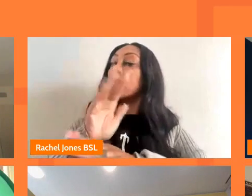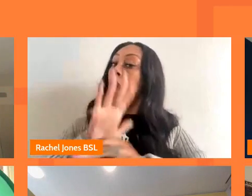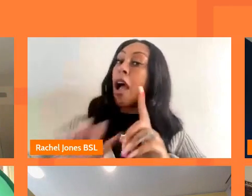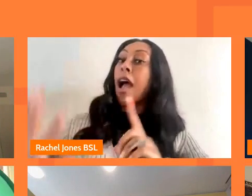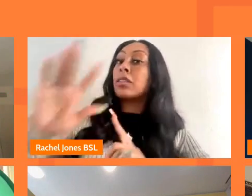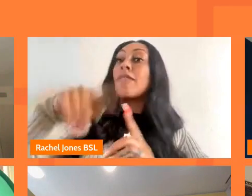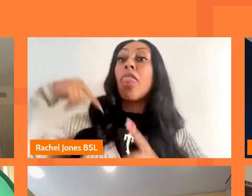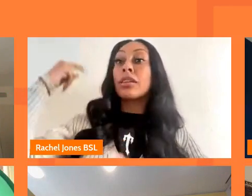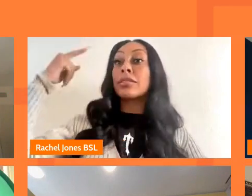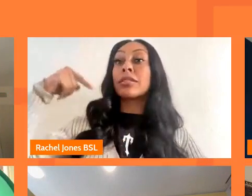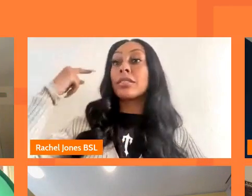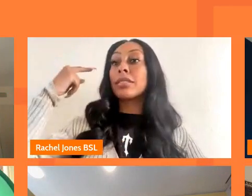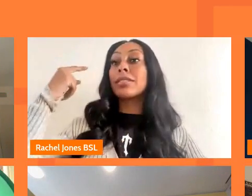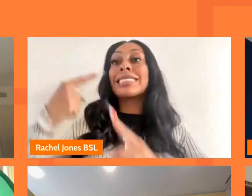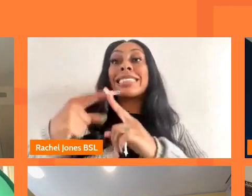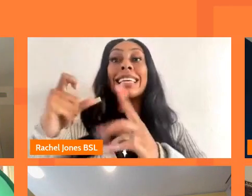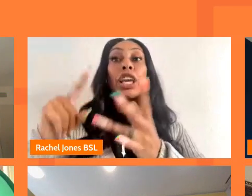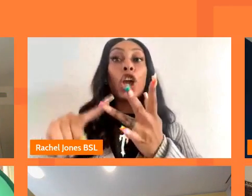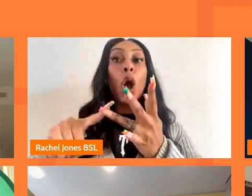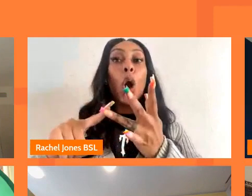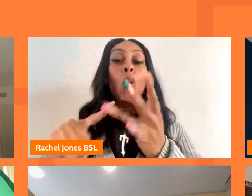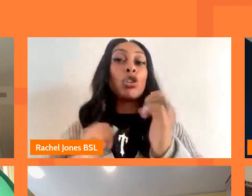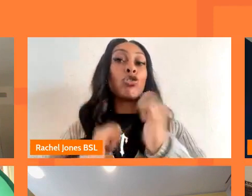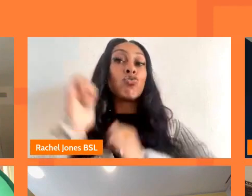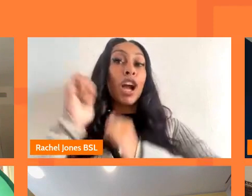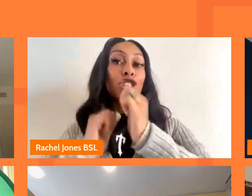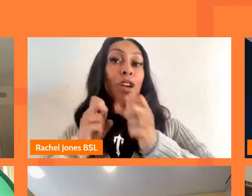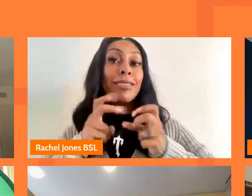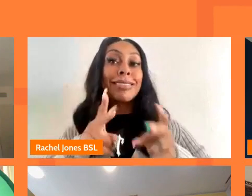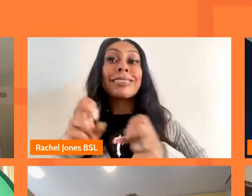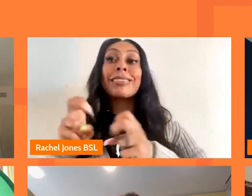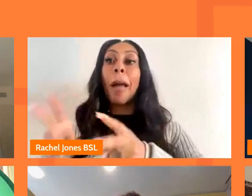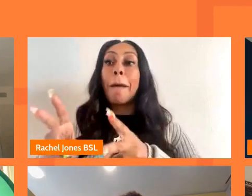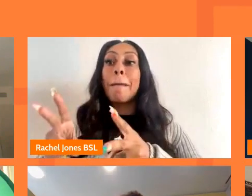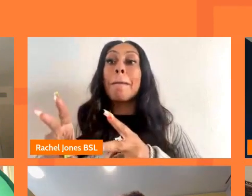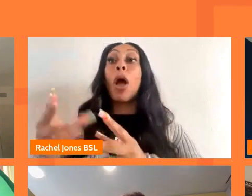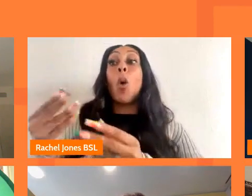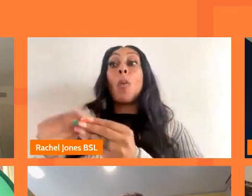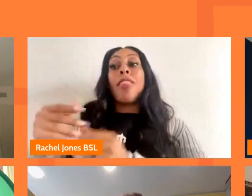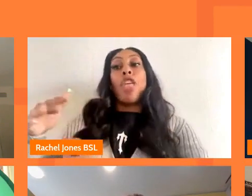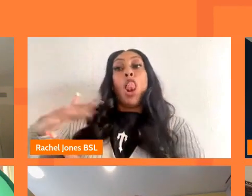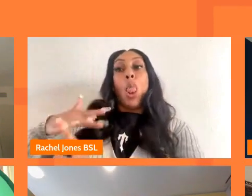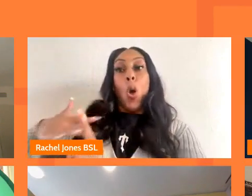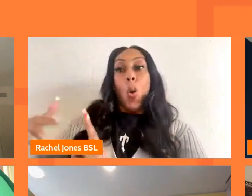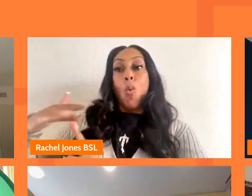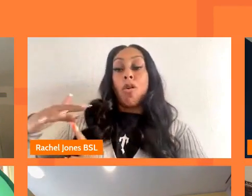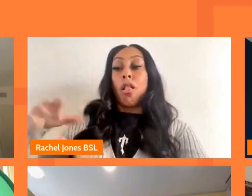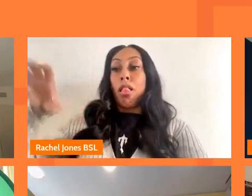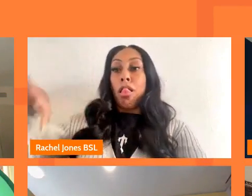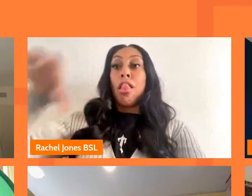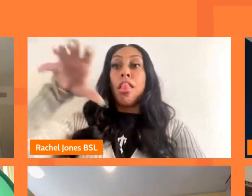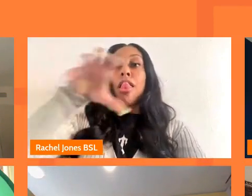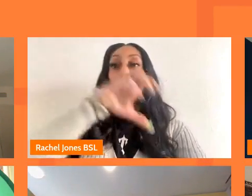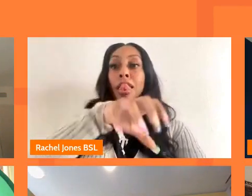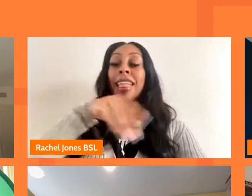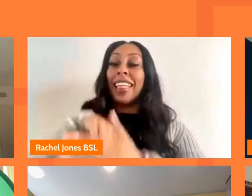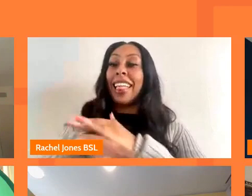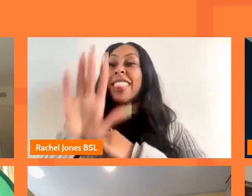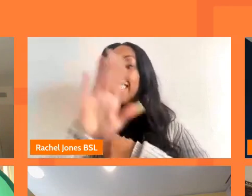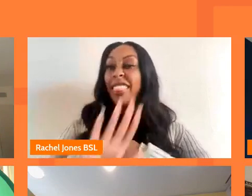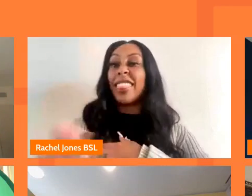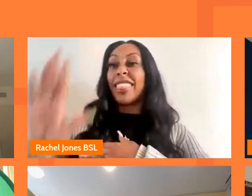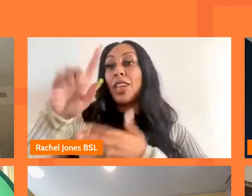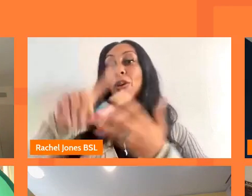um our eco structure if you like with with um the local bases across the country so i think all of those things are